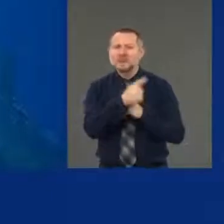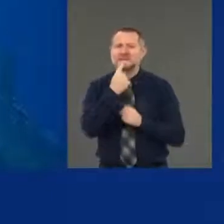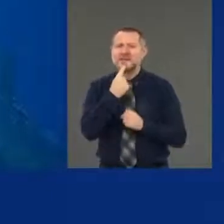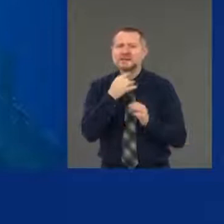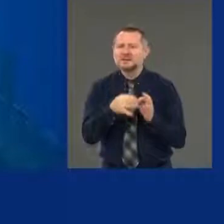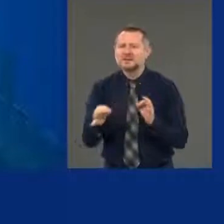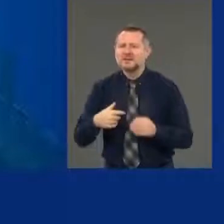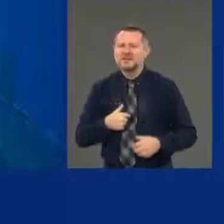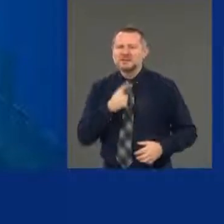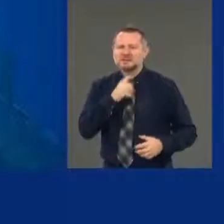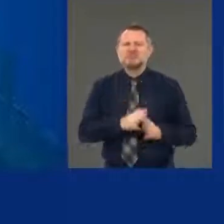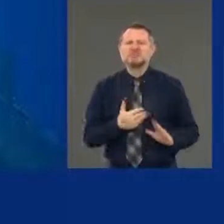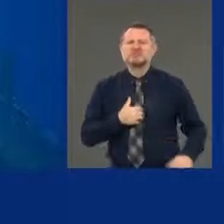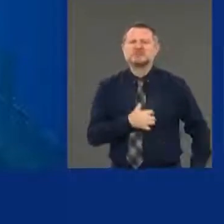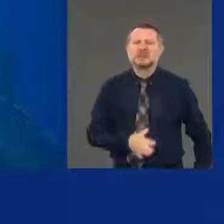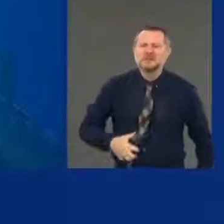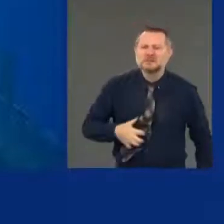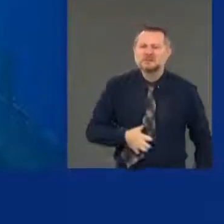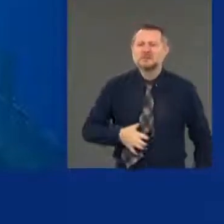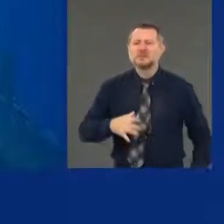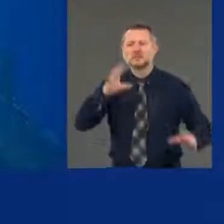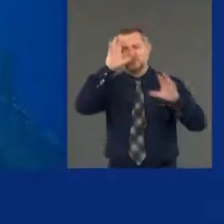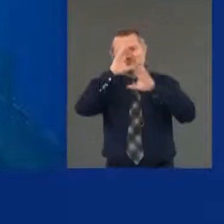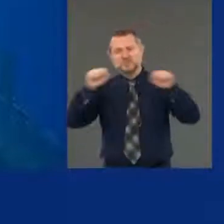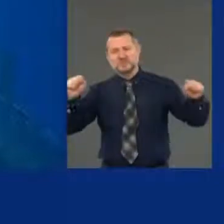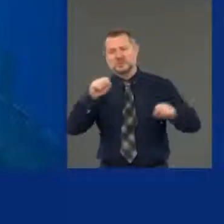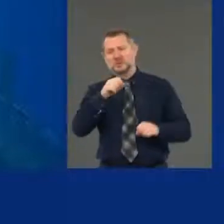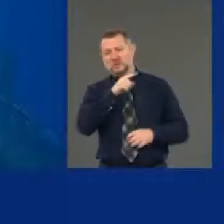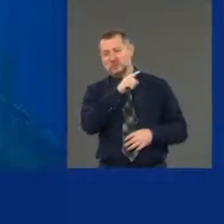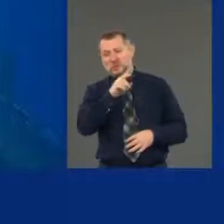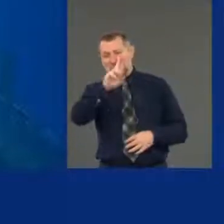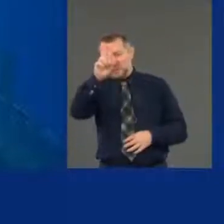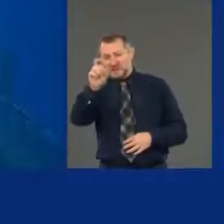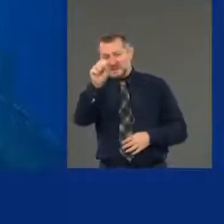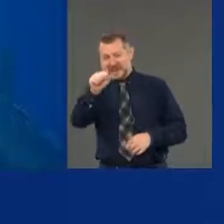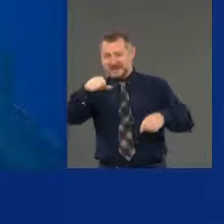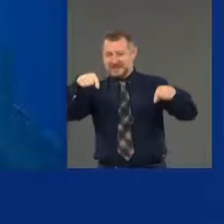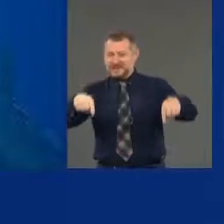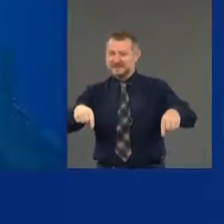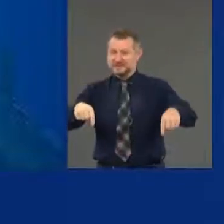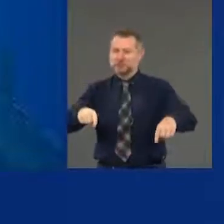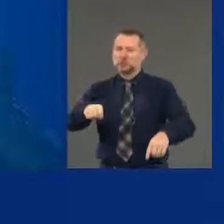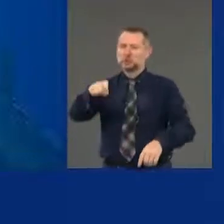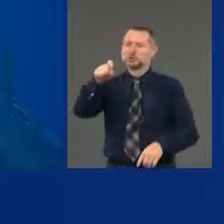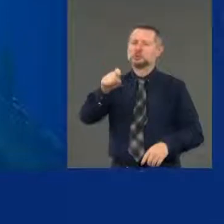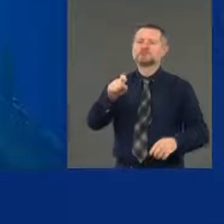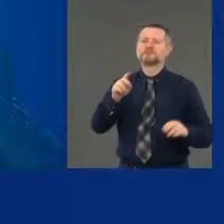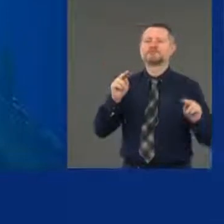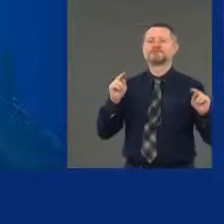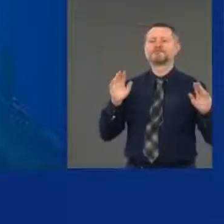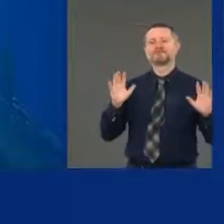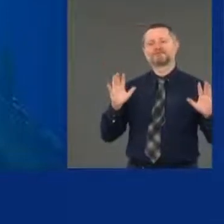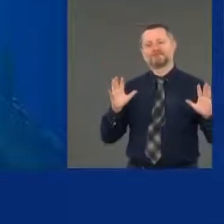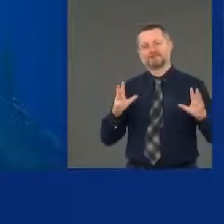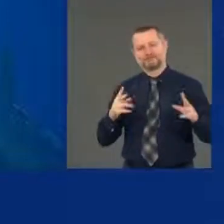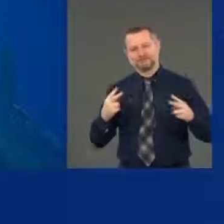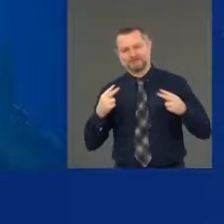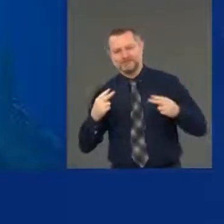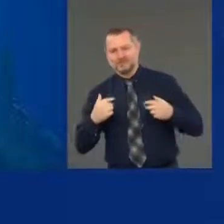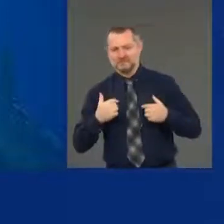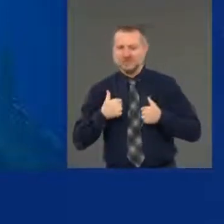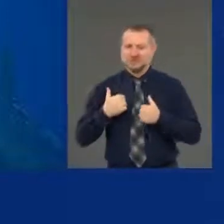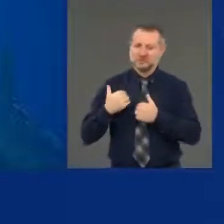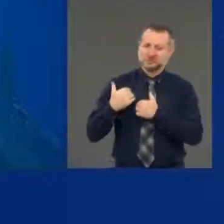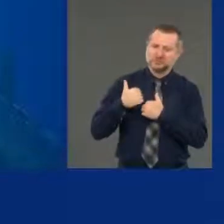again. President of the United States, supposed to be a responsible position and a responsible person. He